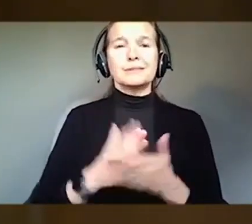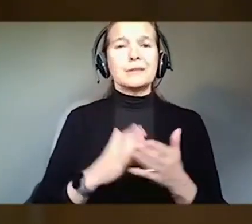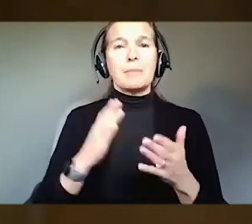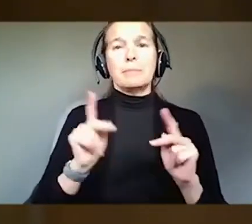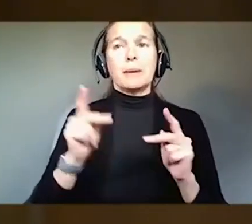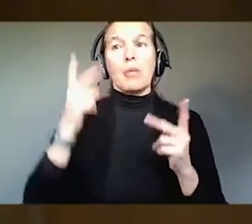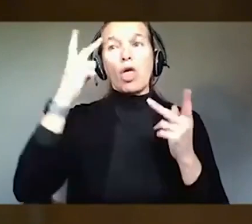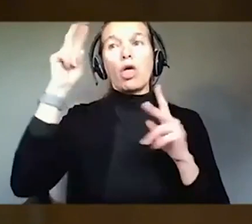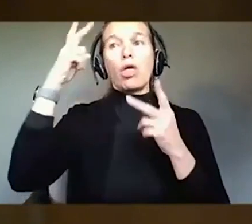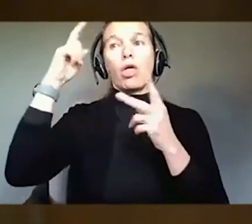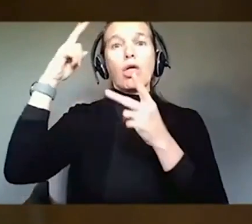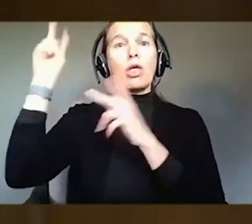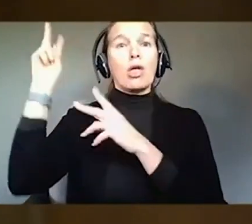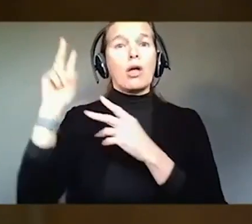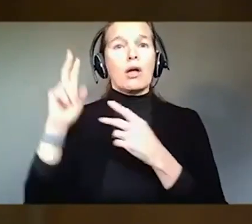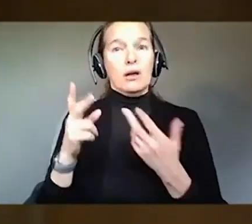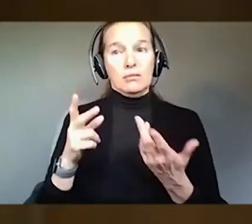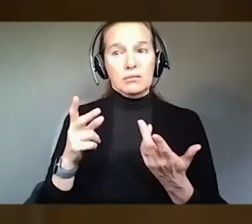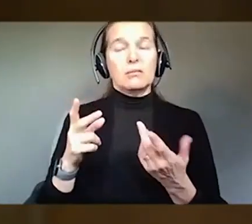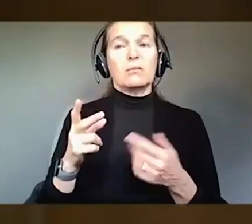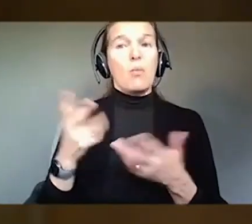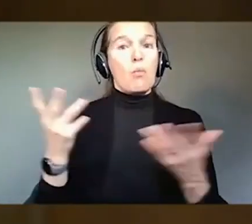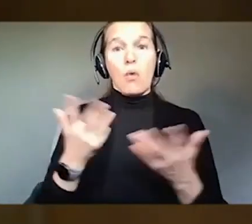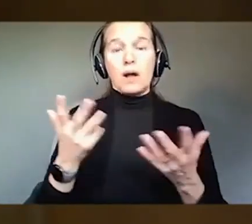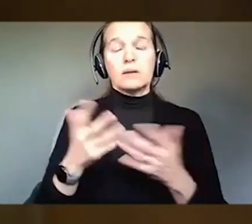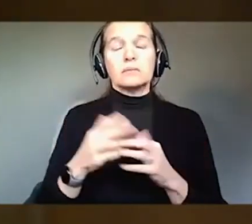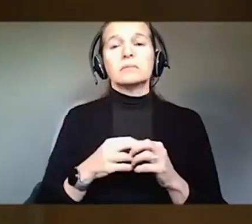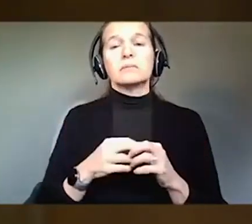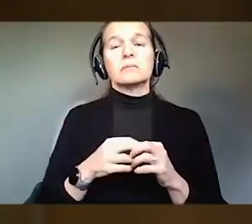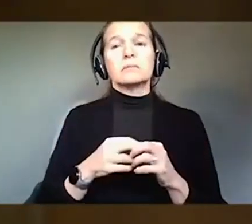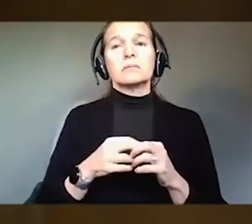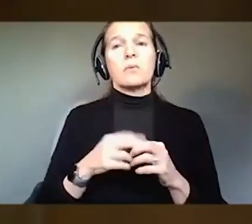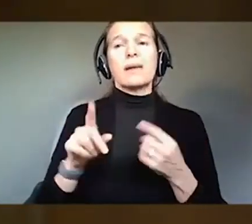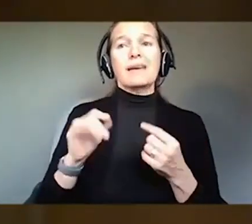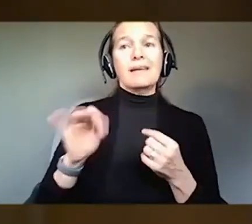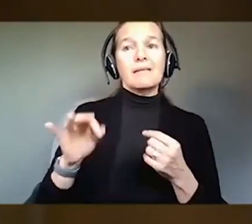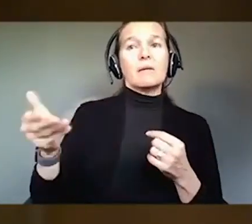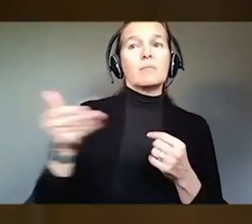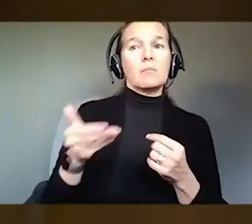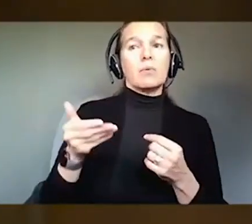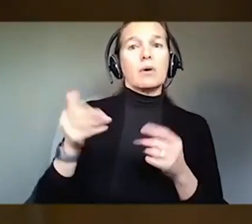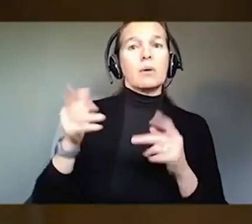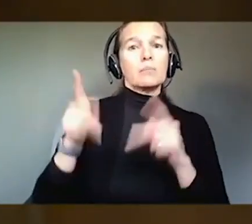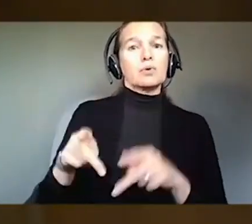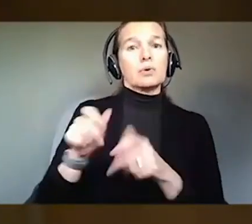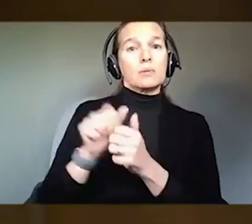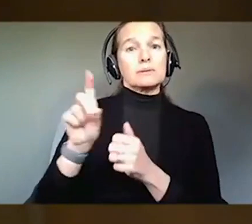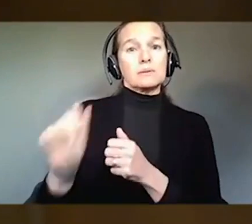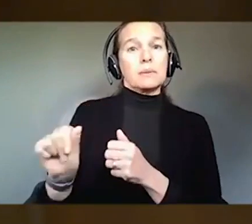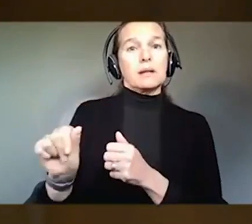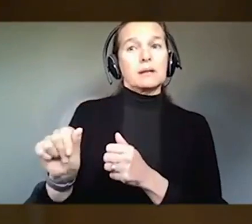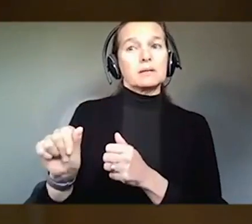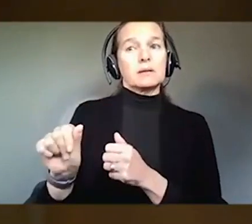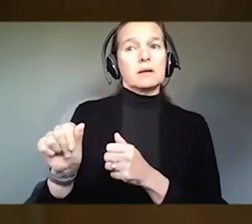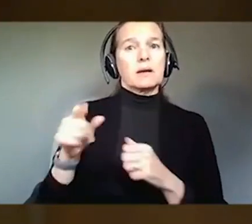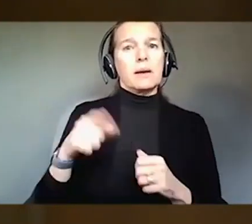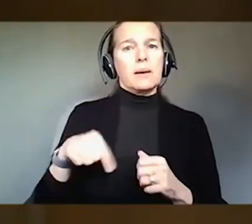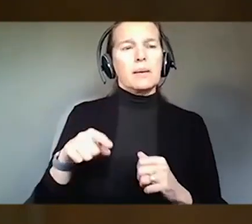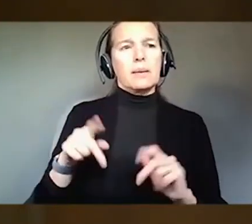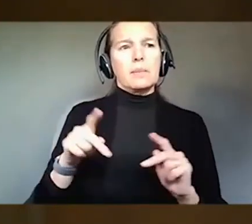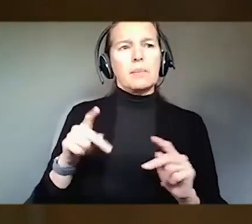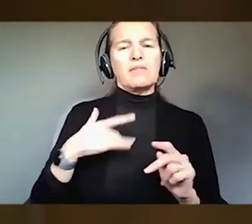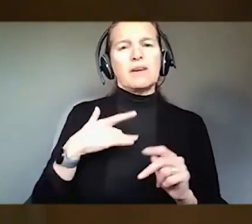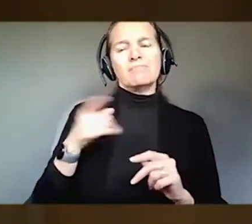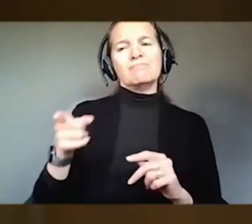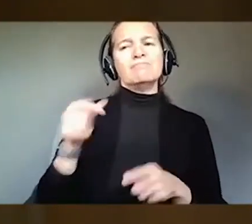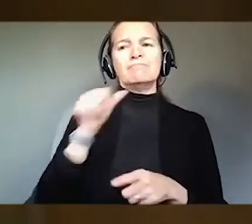about employing people with disabilities is just the misconception that they don't have the same skills as everybody